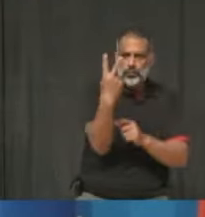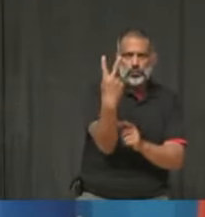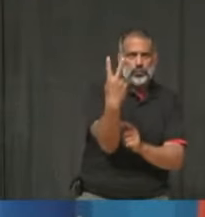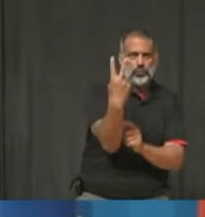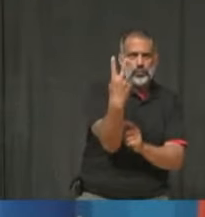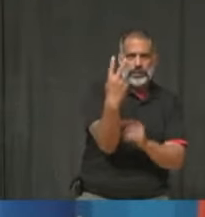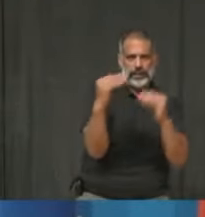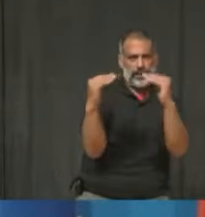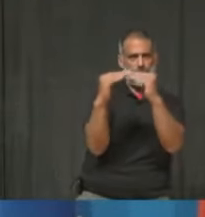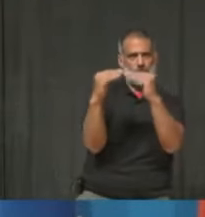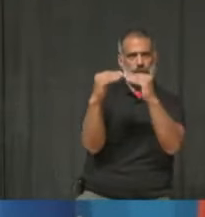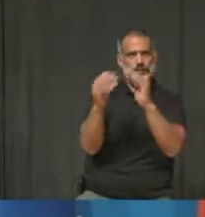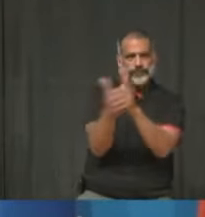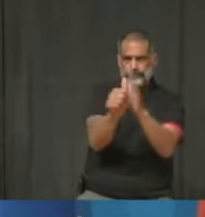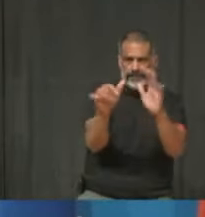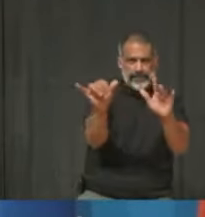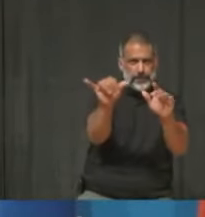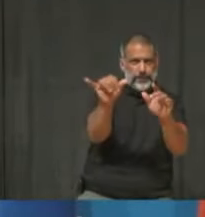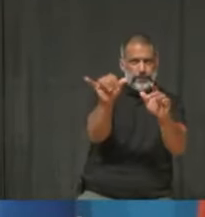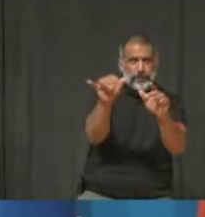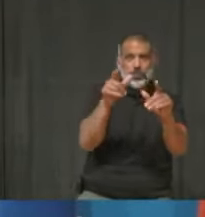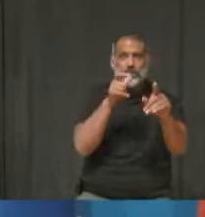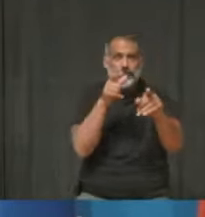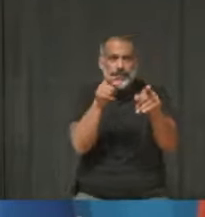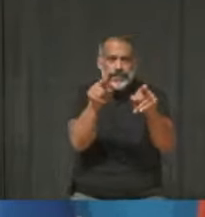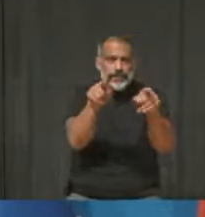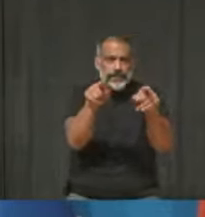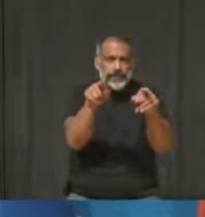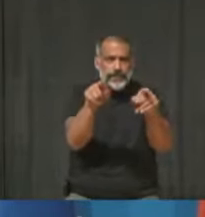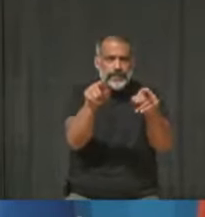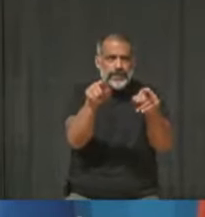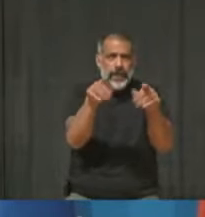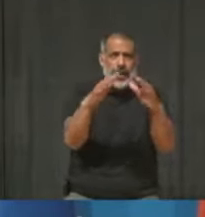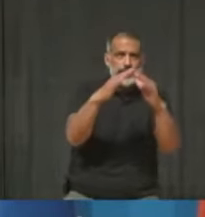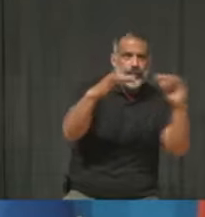of equal merit, I'd like to give the nod to the person of diversity.